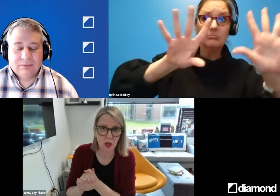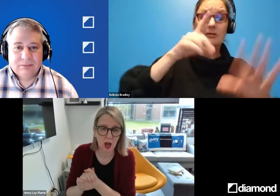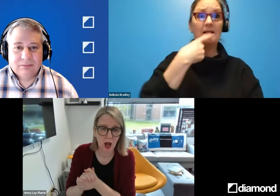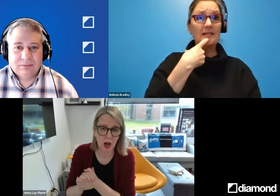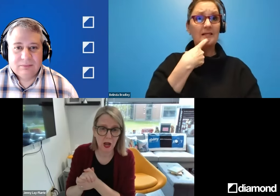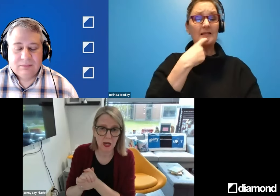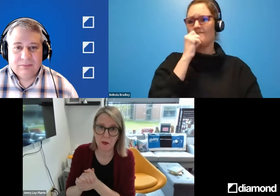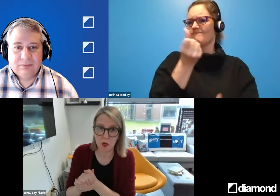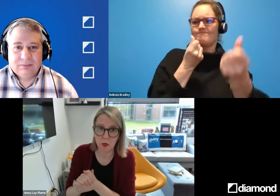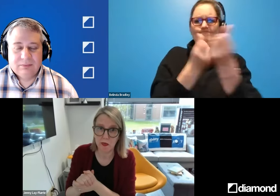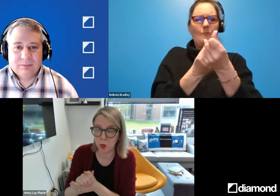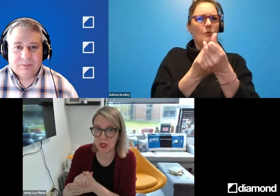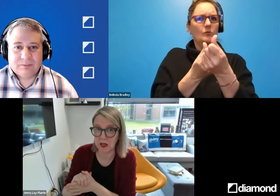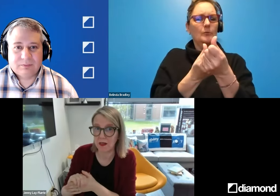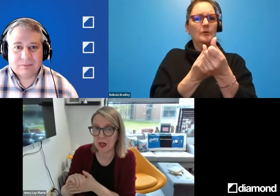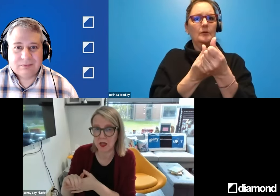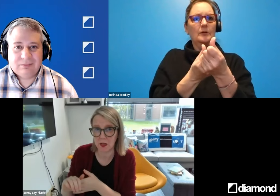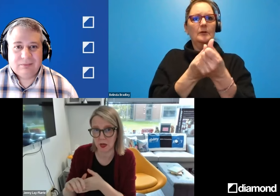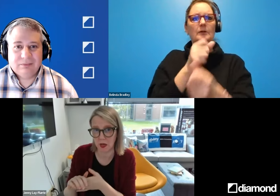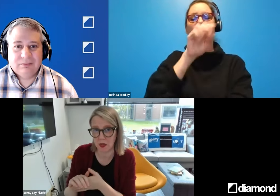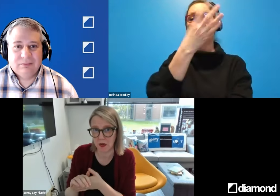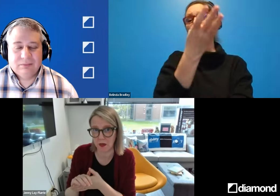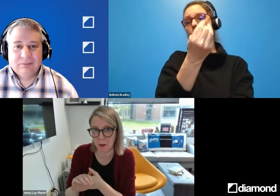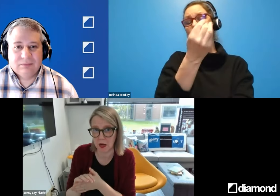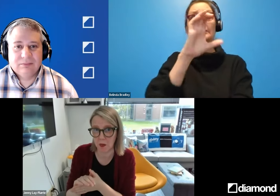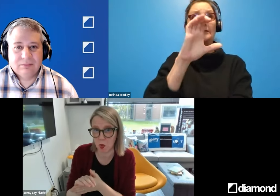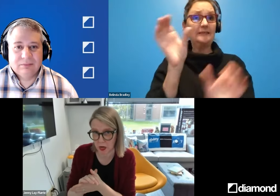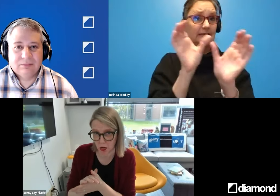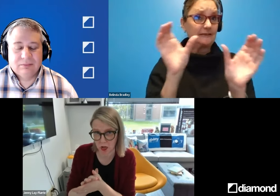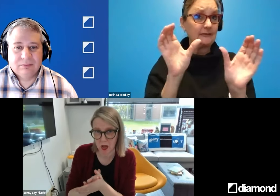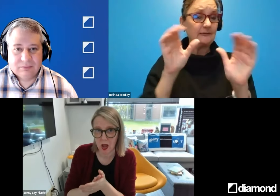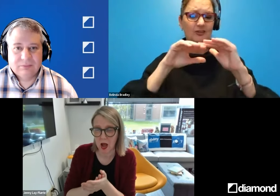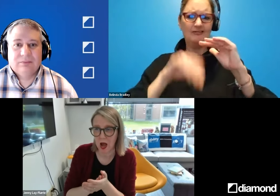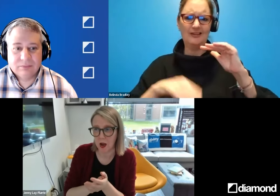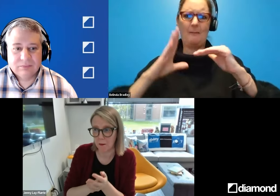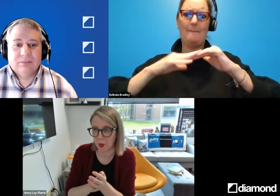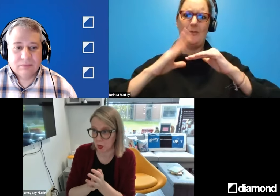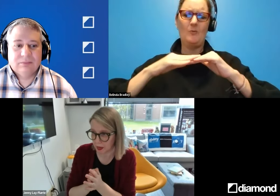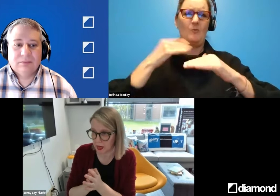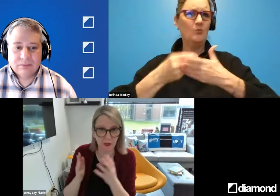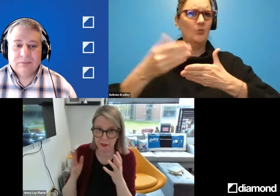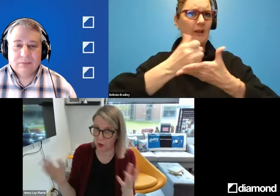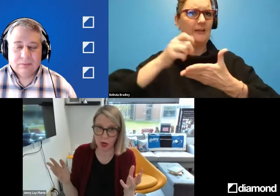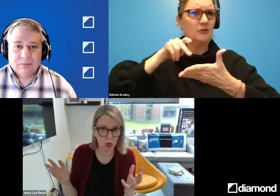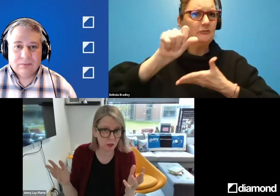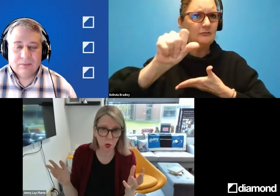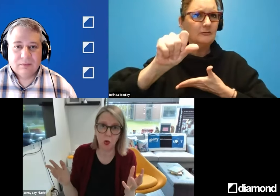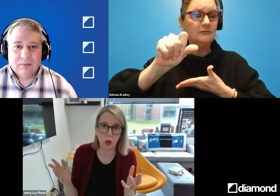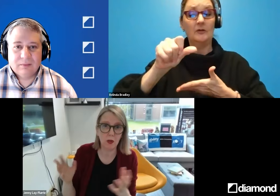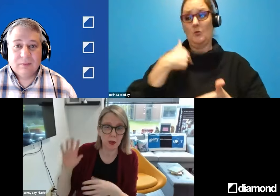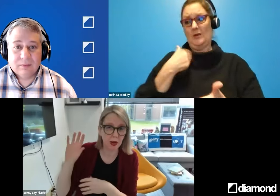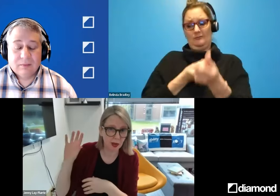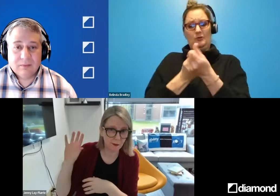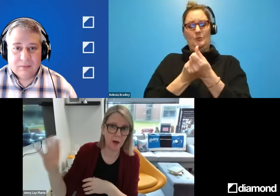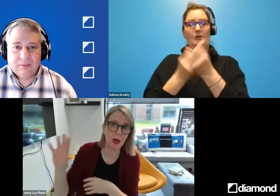individuals with 14C certificate, that it's sub-minimum wage. We believe in fair wages for